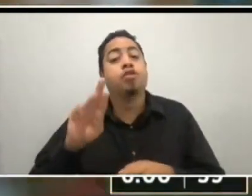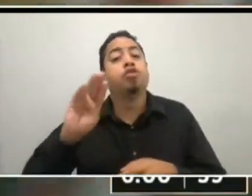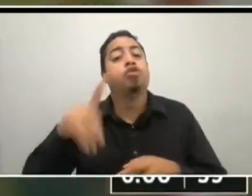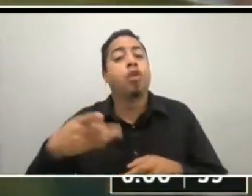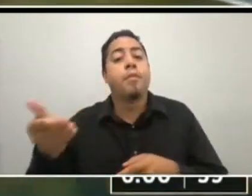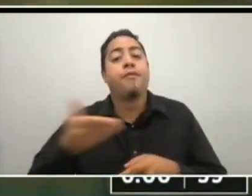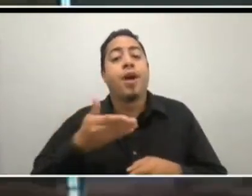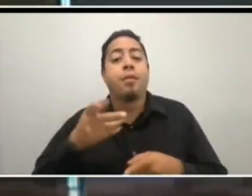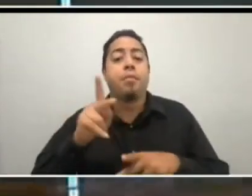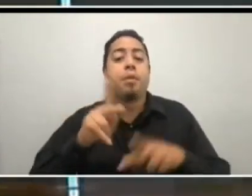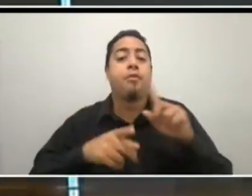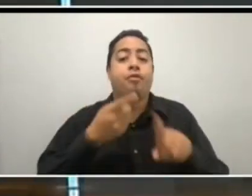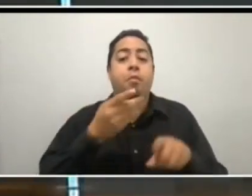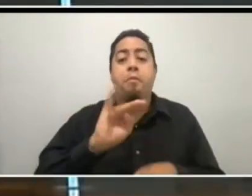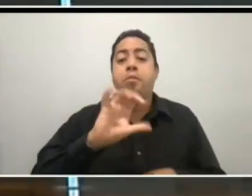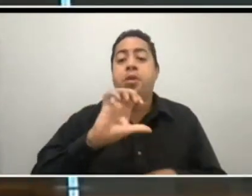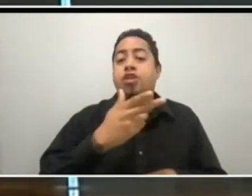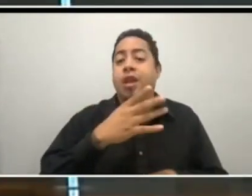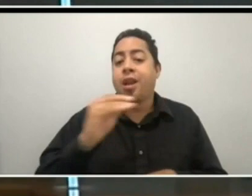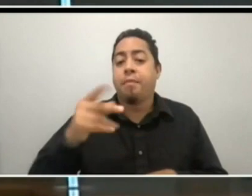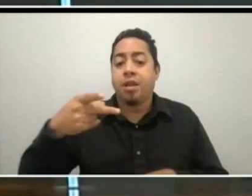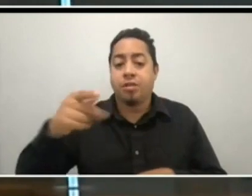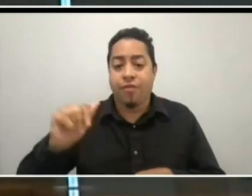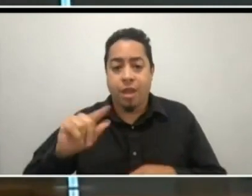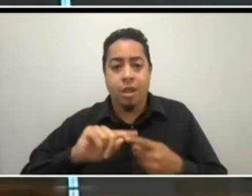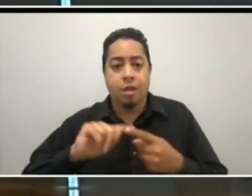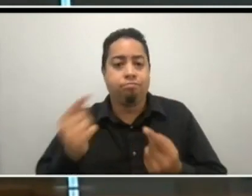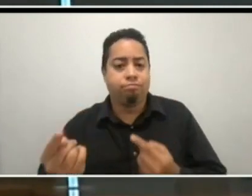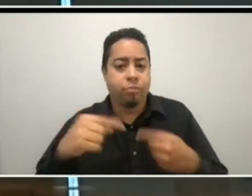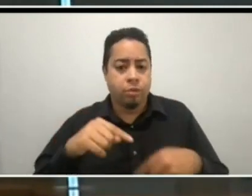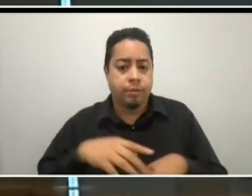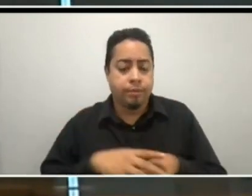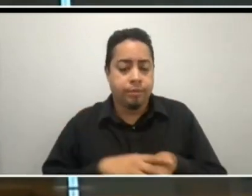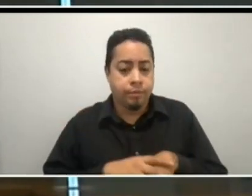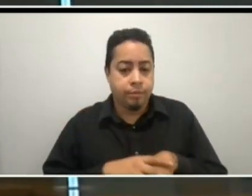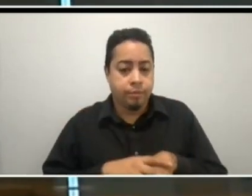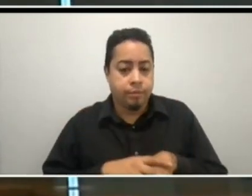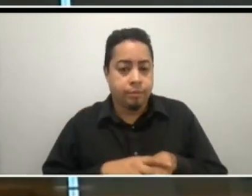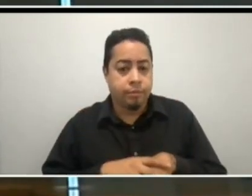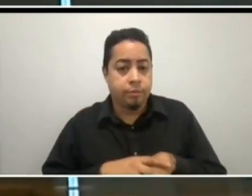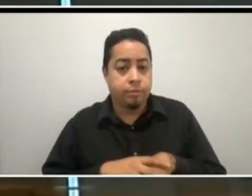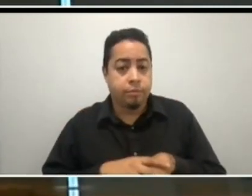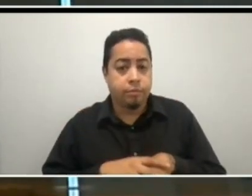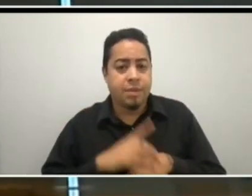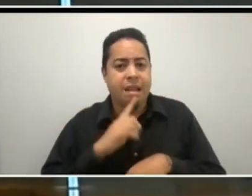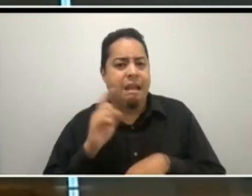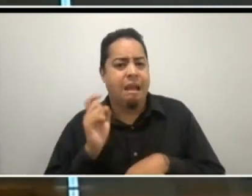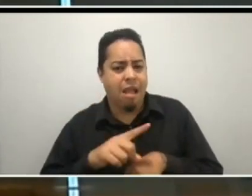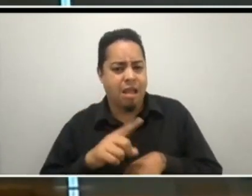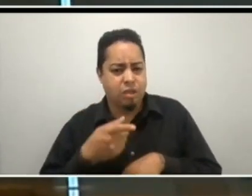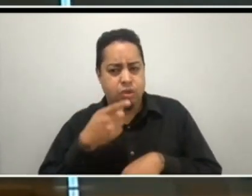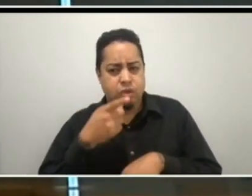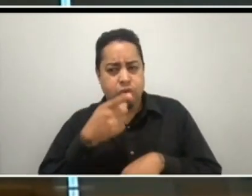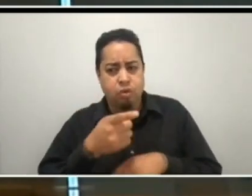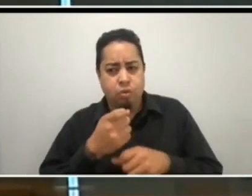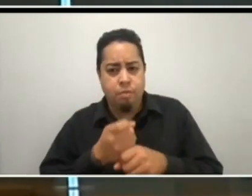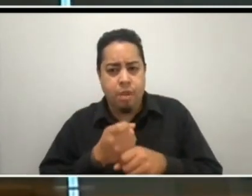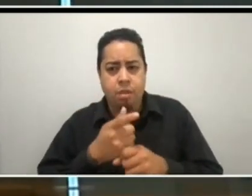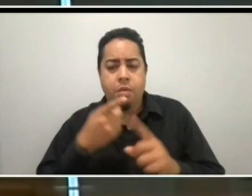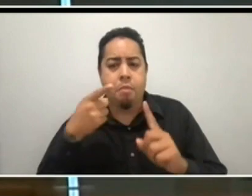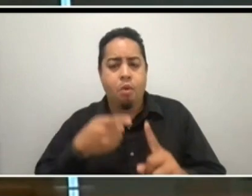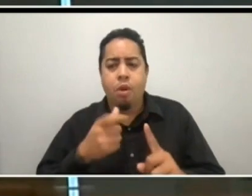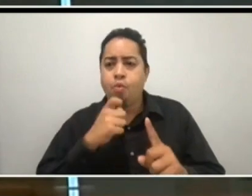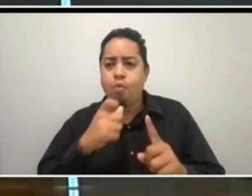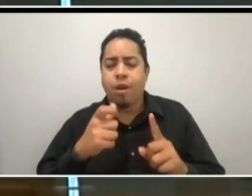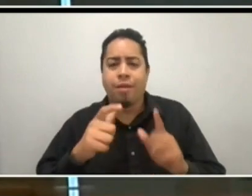Pennsylvania to the White House. Either you or Speaker Chatfield, did you make the point to the president that you were not going to do anything that violated